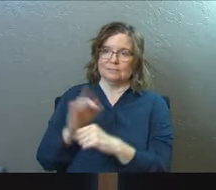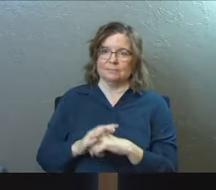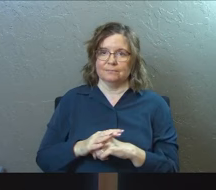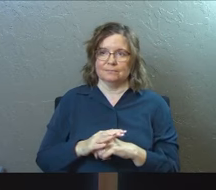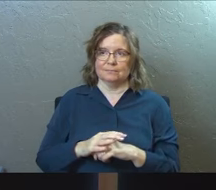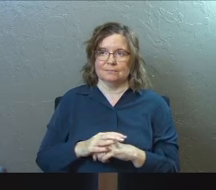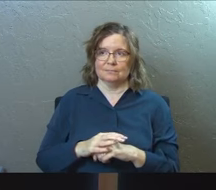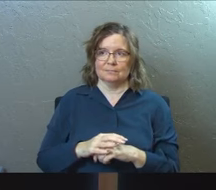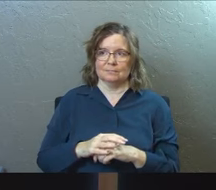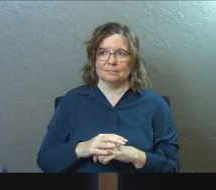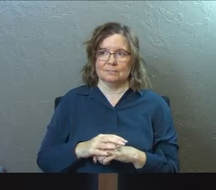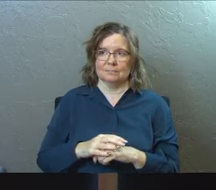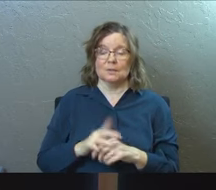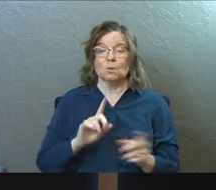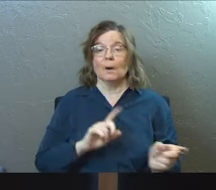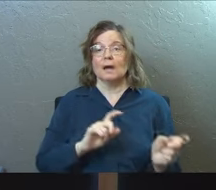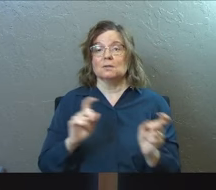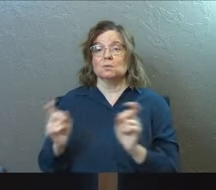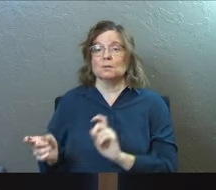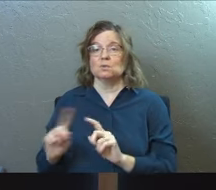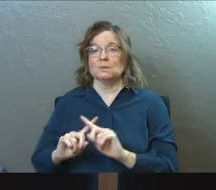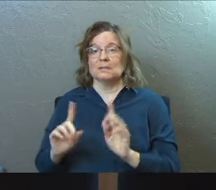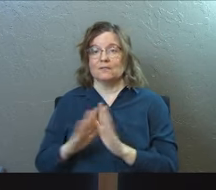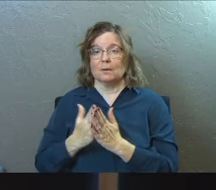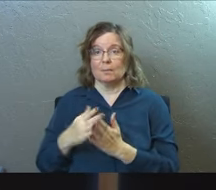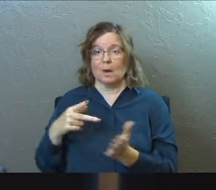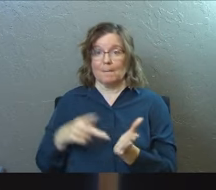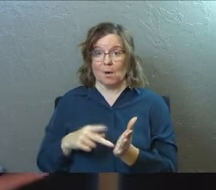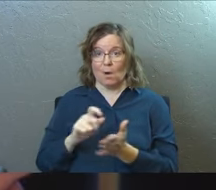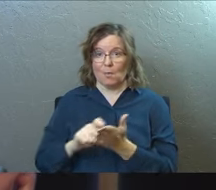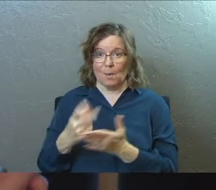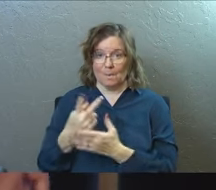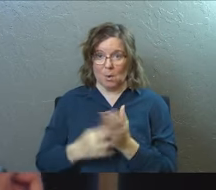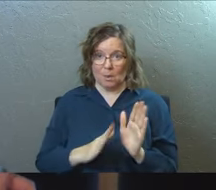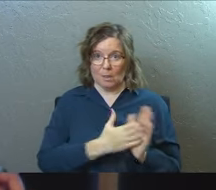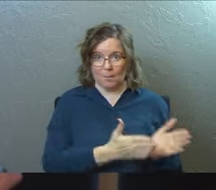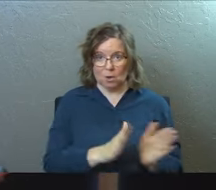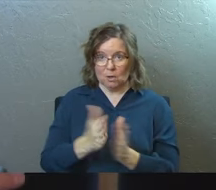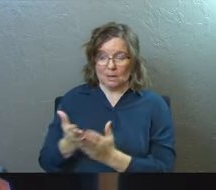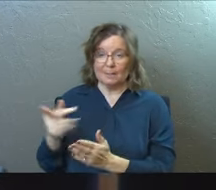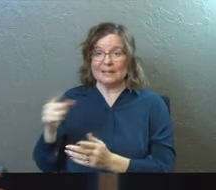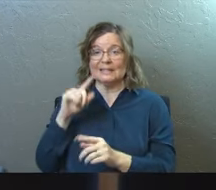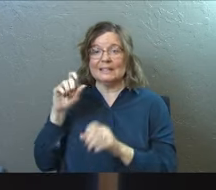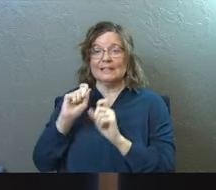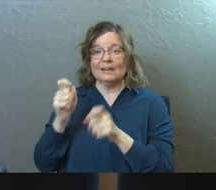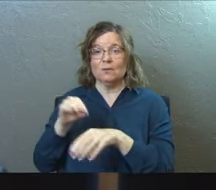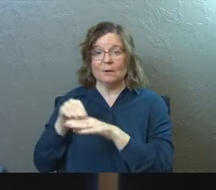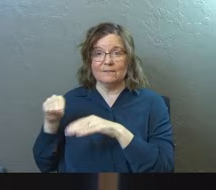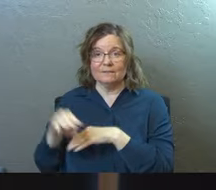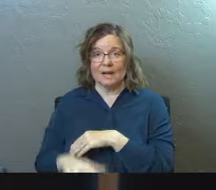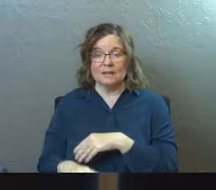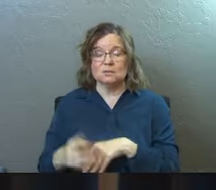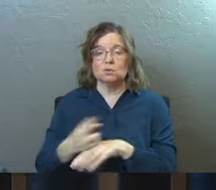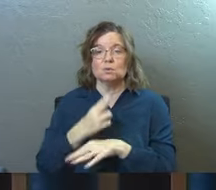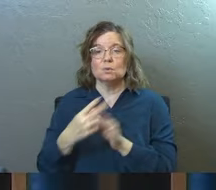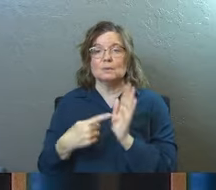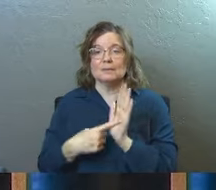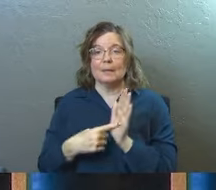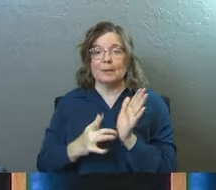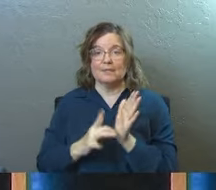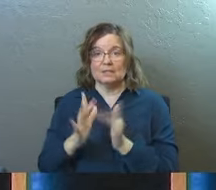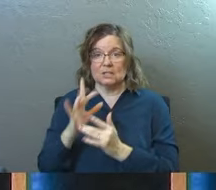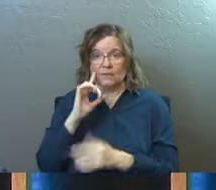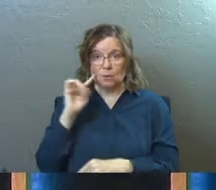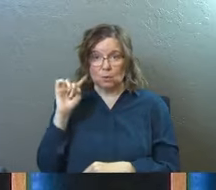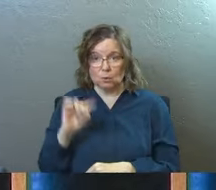just flipped over to another book called Philippians. Paul wrote it as well. But notice he's about to give you his advice. He's about to use the example of